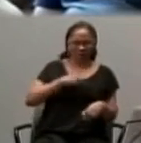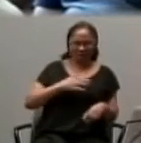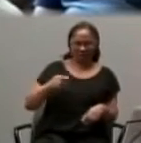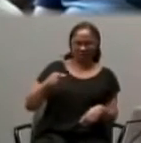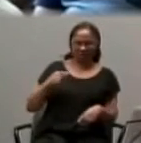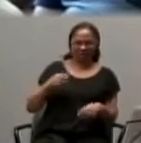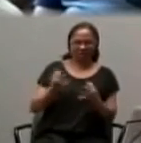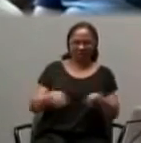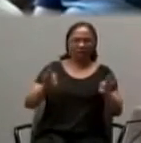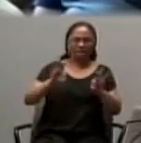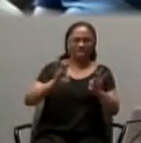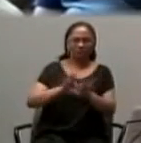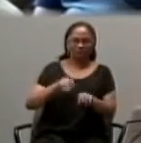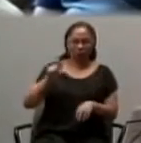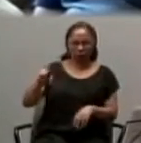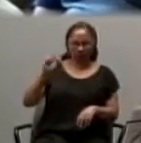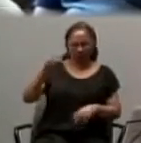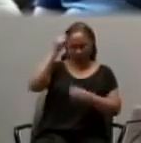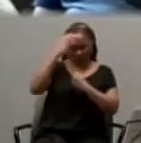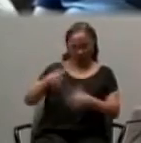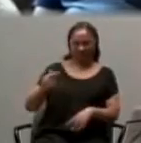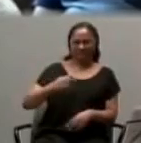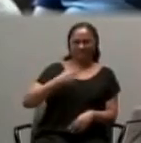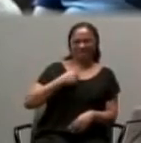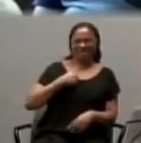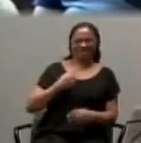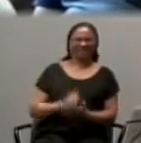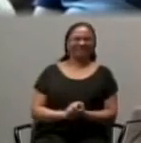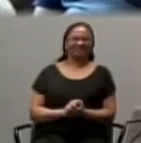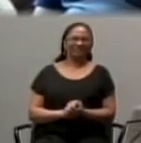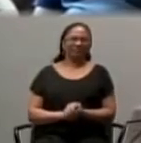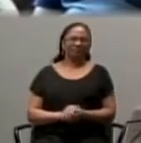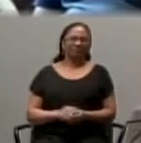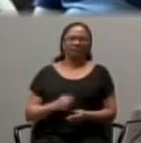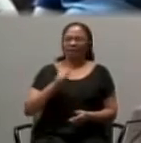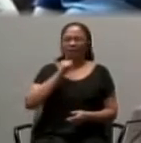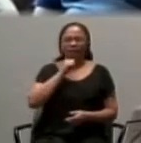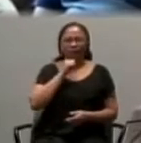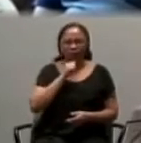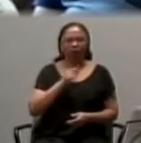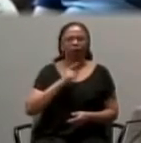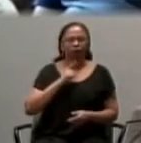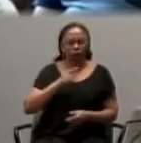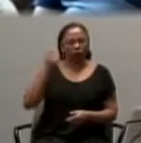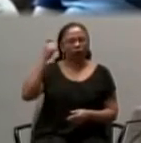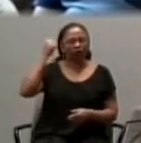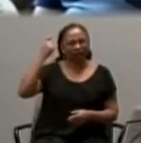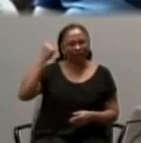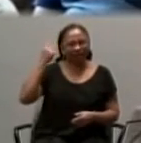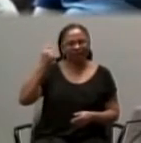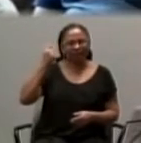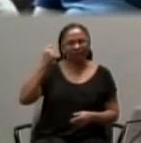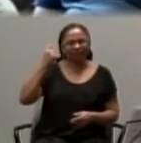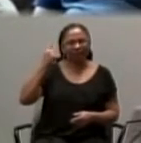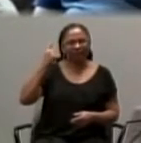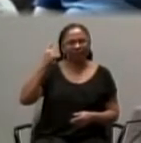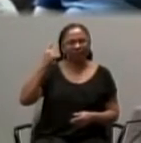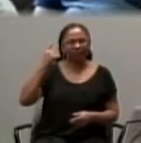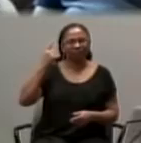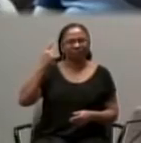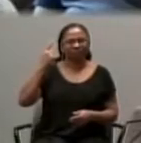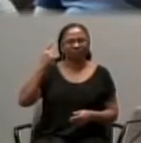How important it is to bow down before them, And so on. If that's what they are thinking, Then they completely misunderstand,